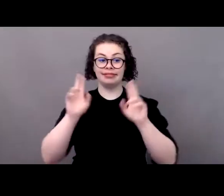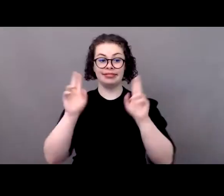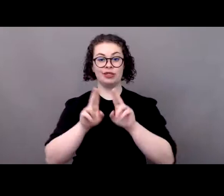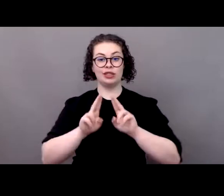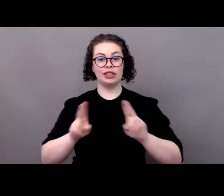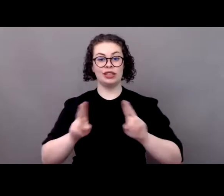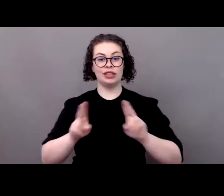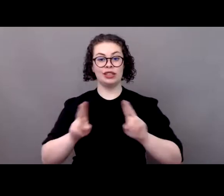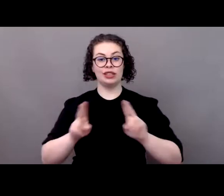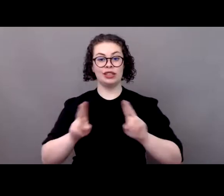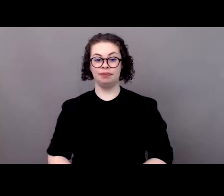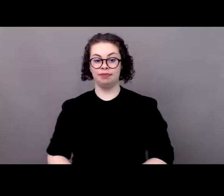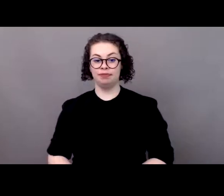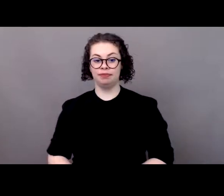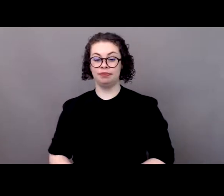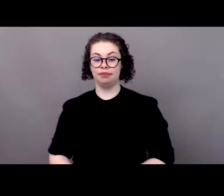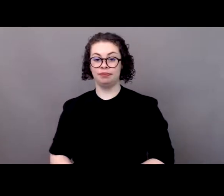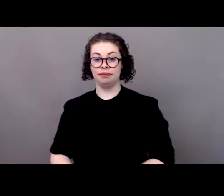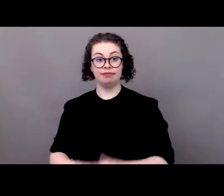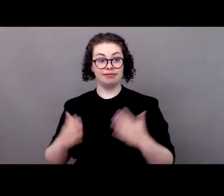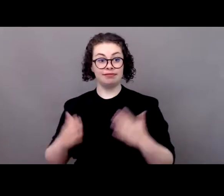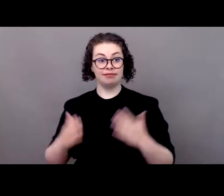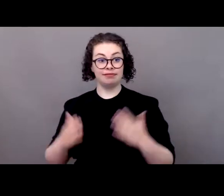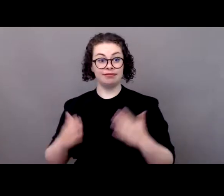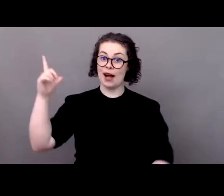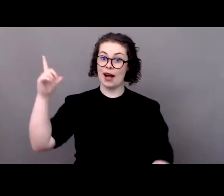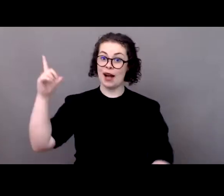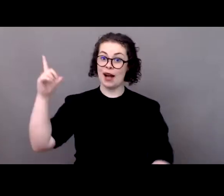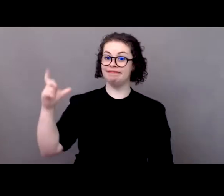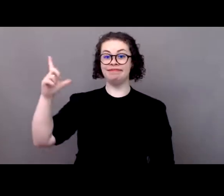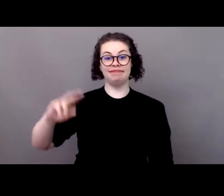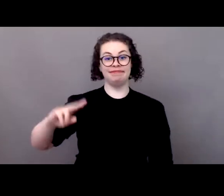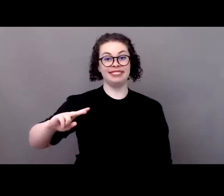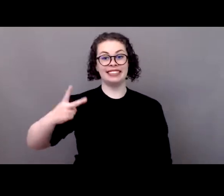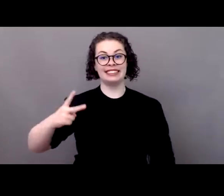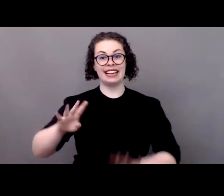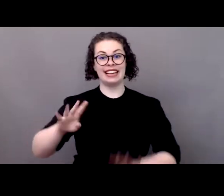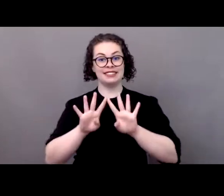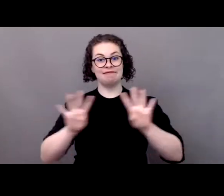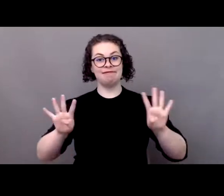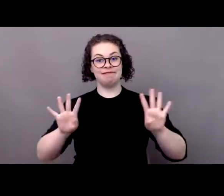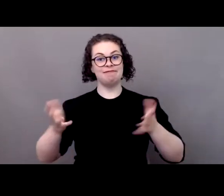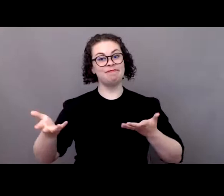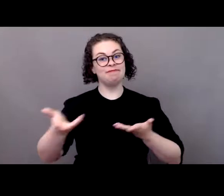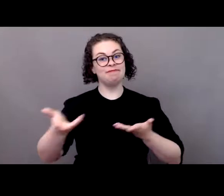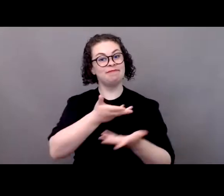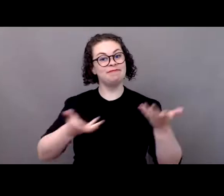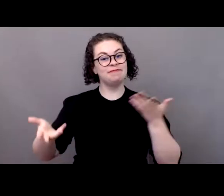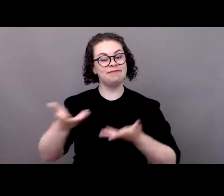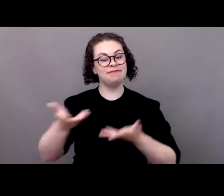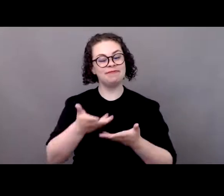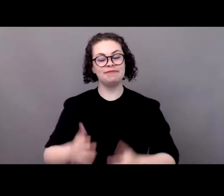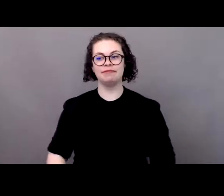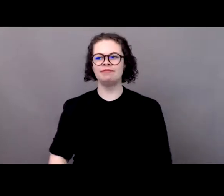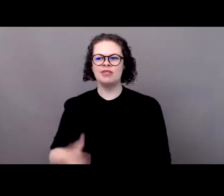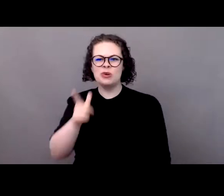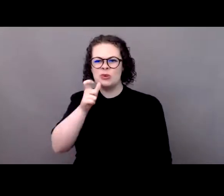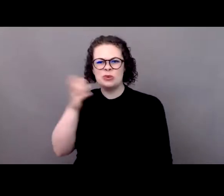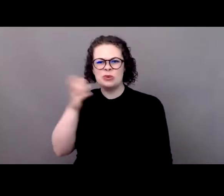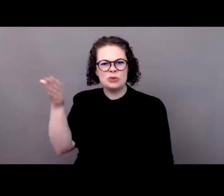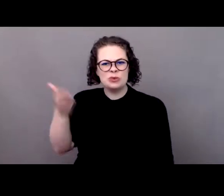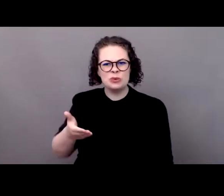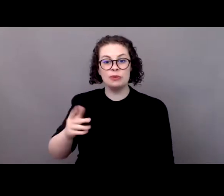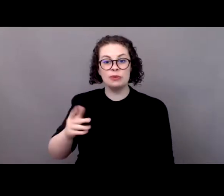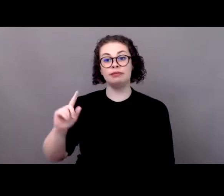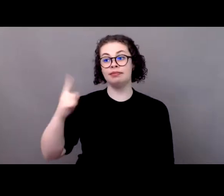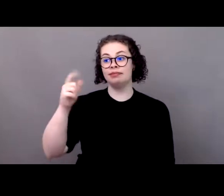It's now time to begin with the second roundtable. Let me introduce today's panelist, Antidia